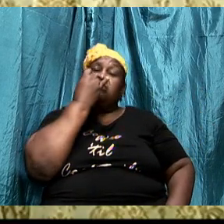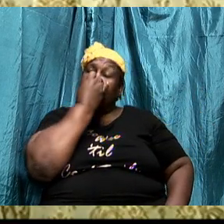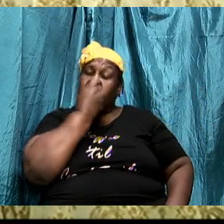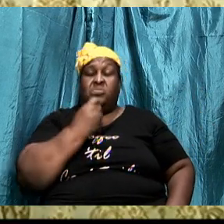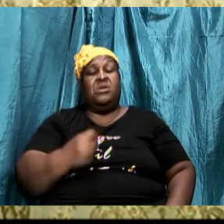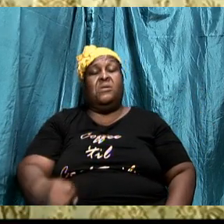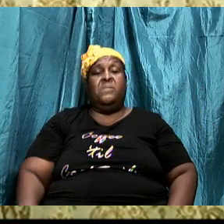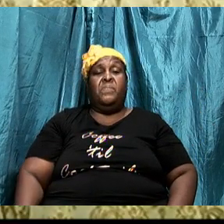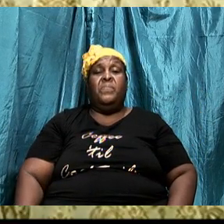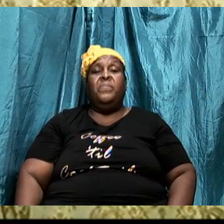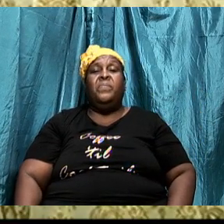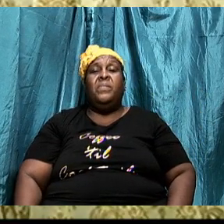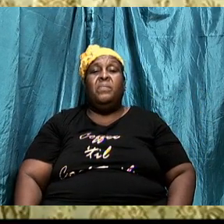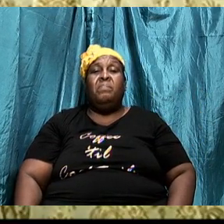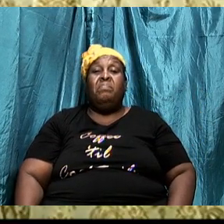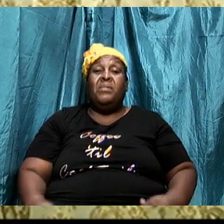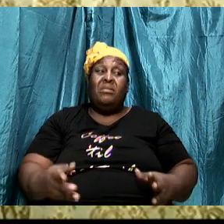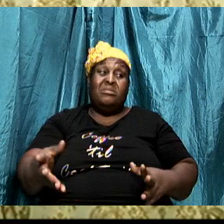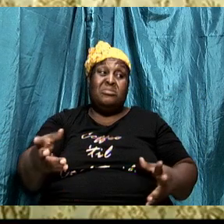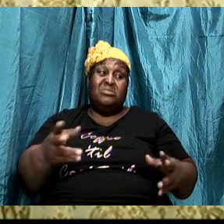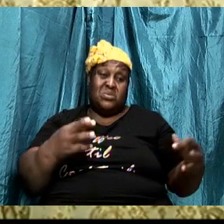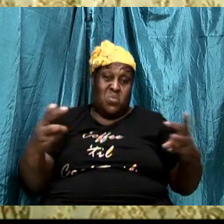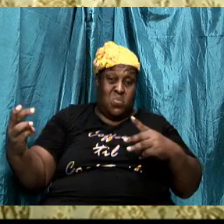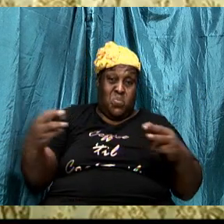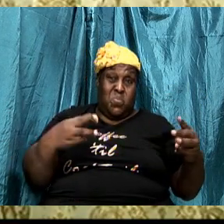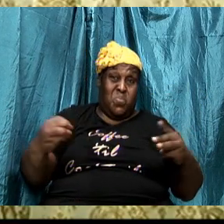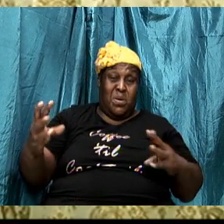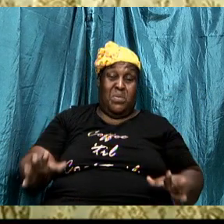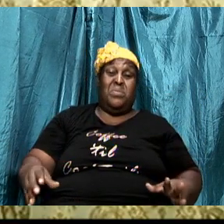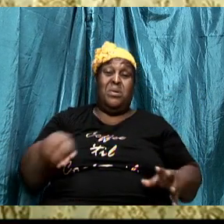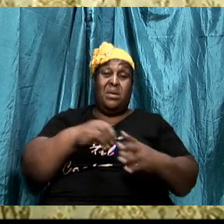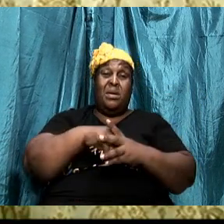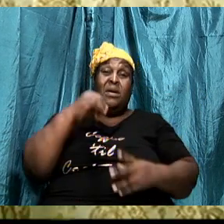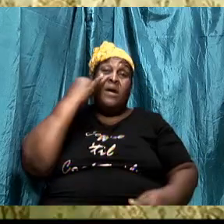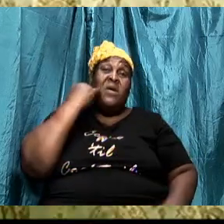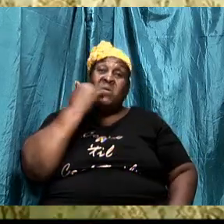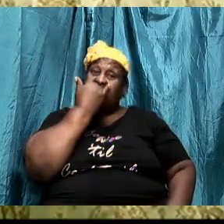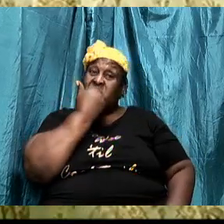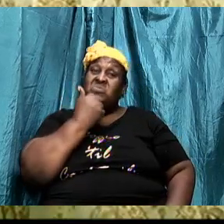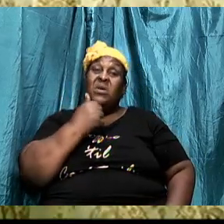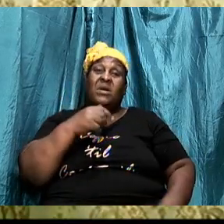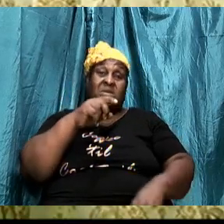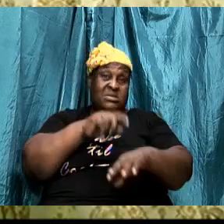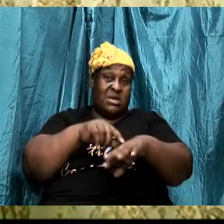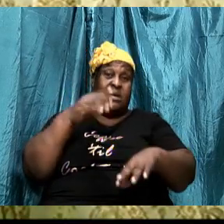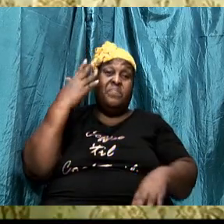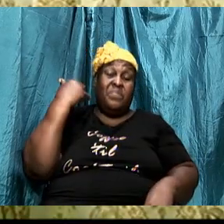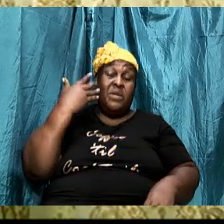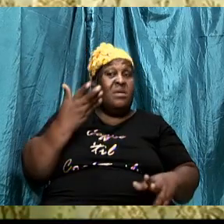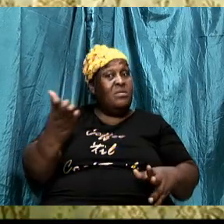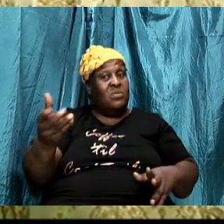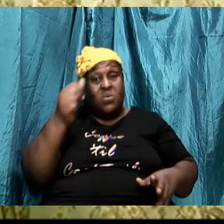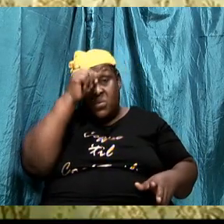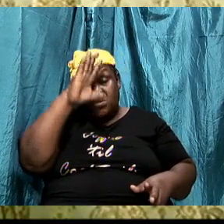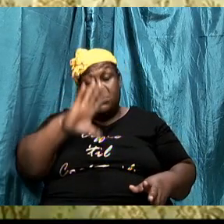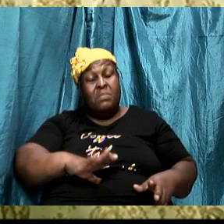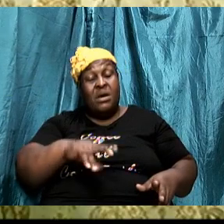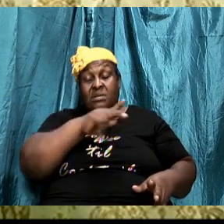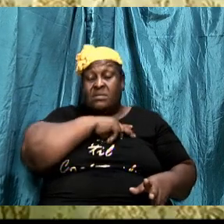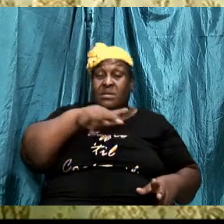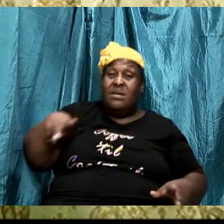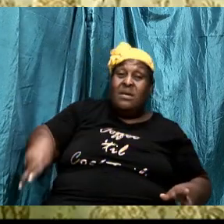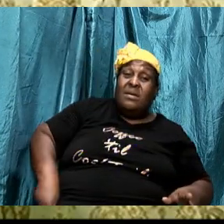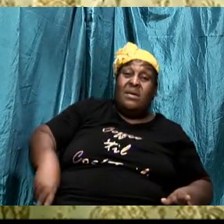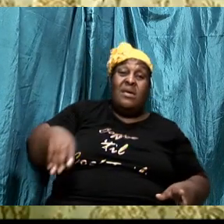Israel. There were some warriors there in Israel at that time, you know. Those men that were around King Saul who